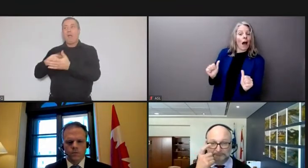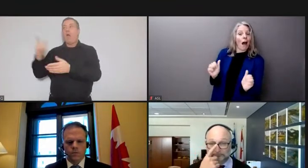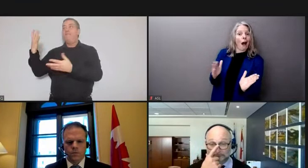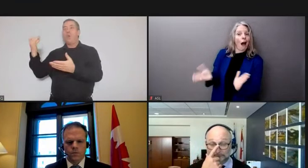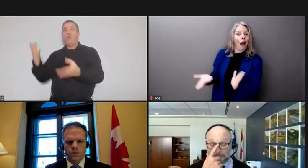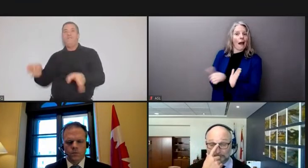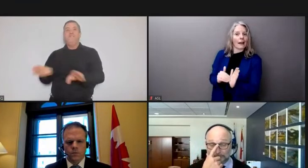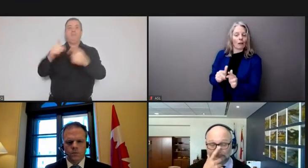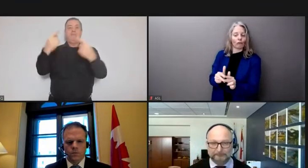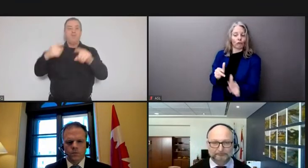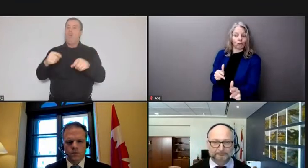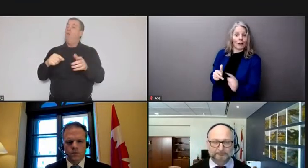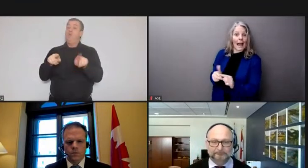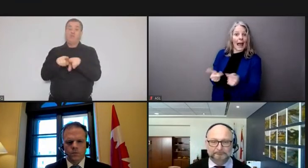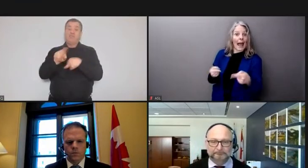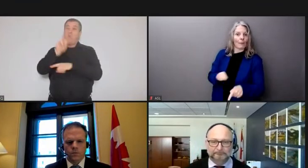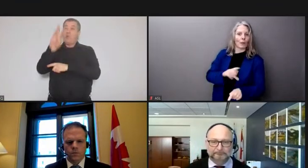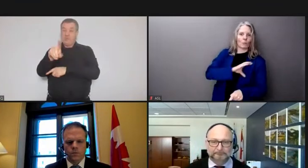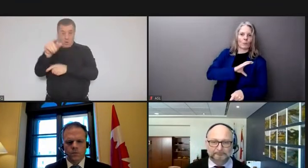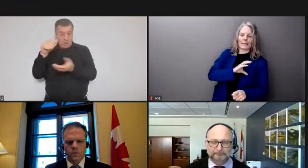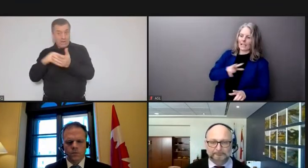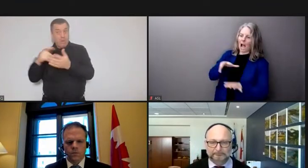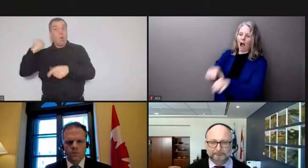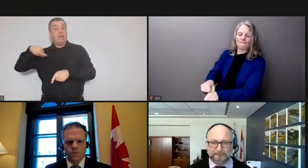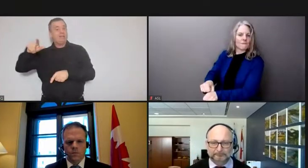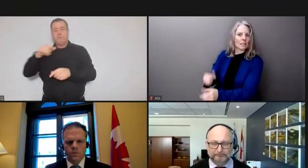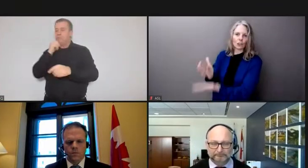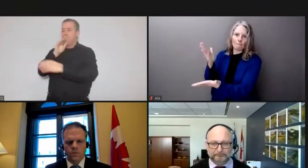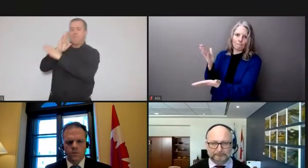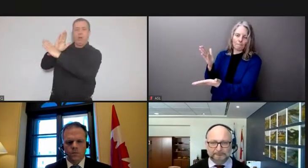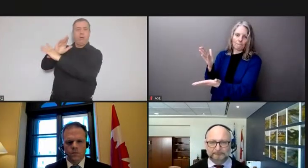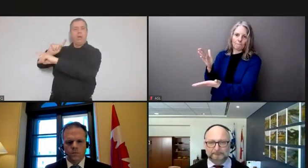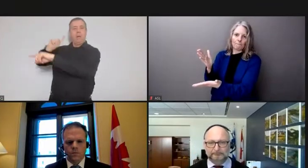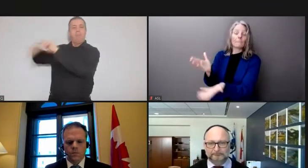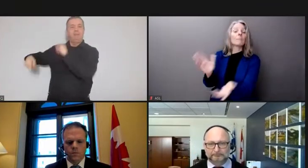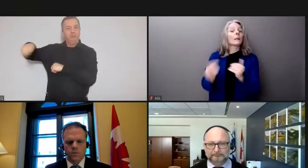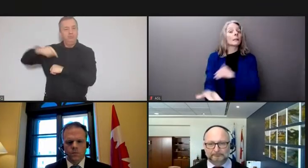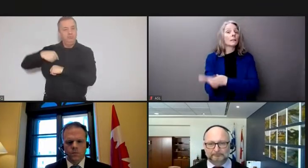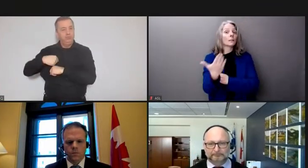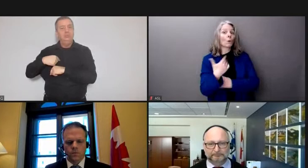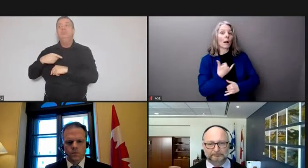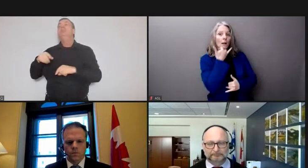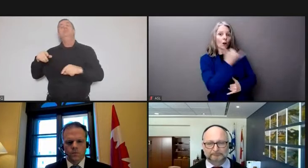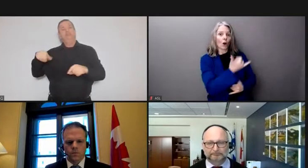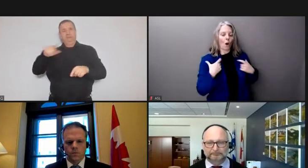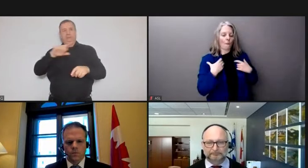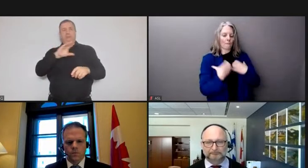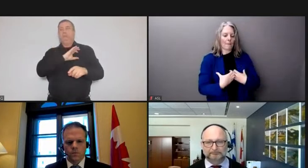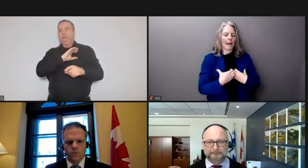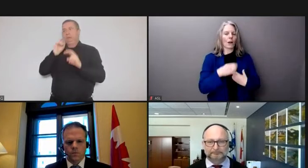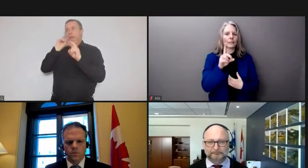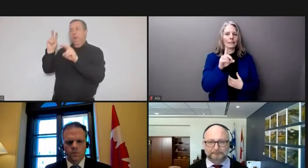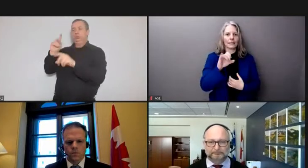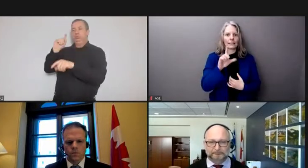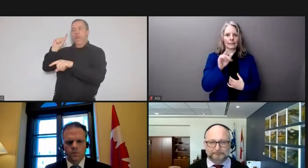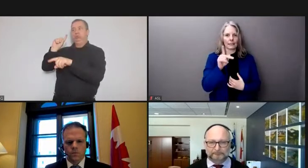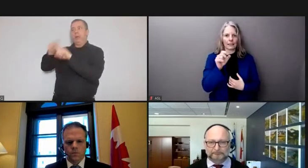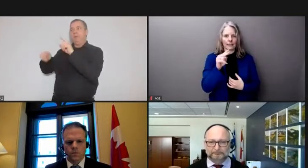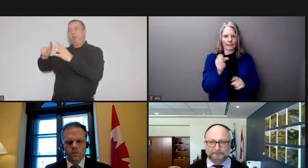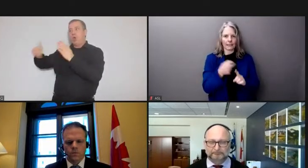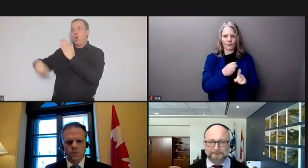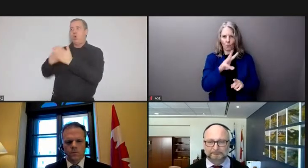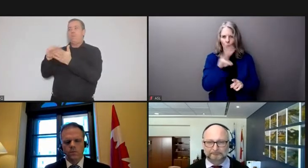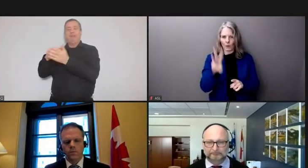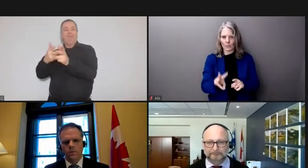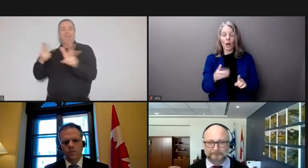law enforcement this morning i had a very good call with mayor drew dilkins in windsor along with the offices of local